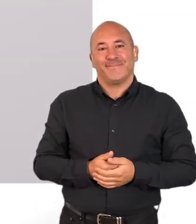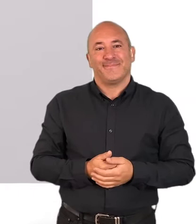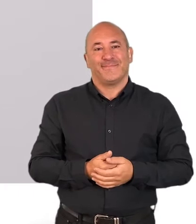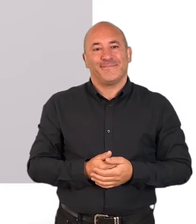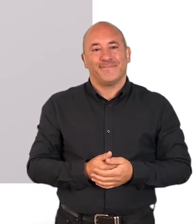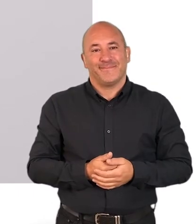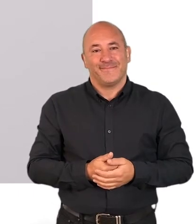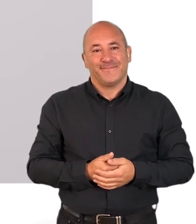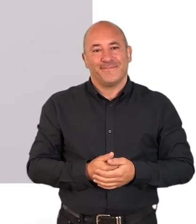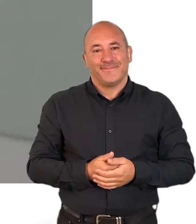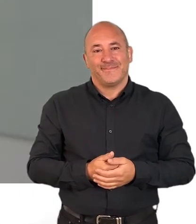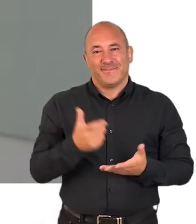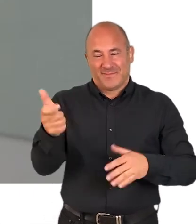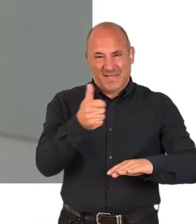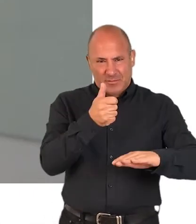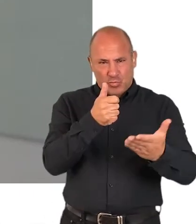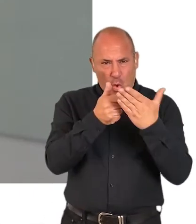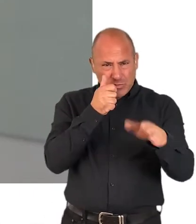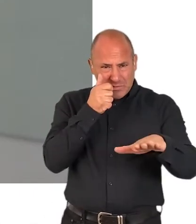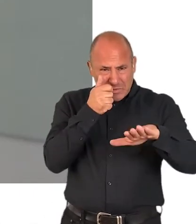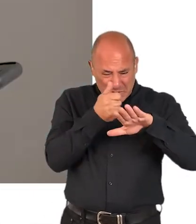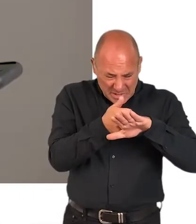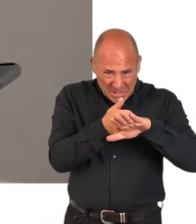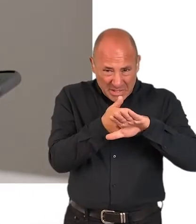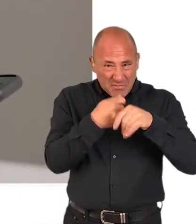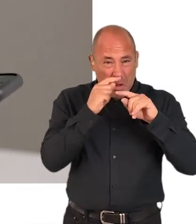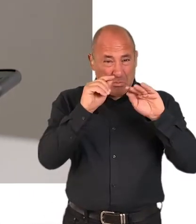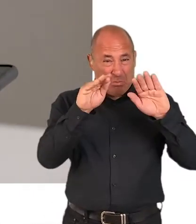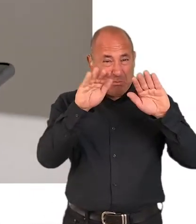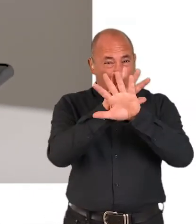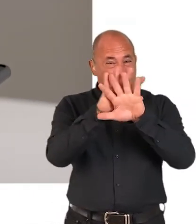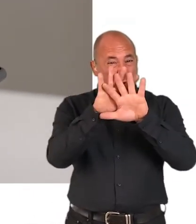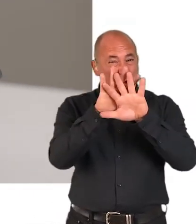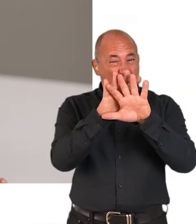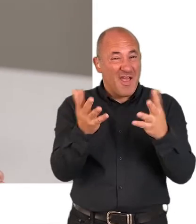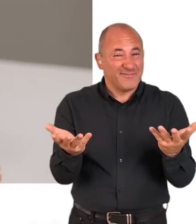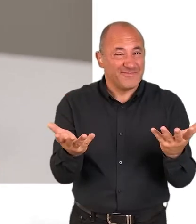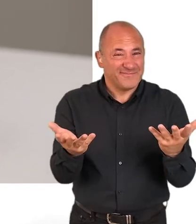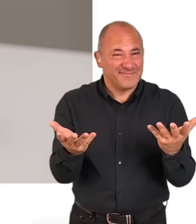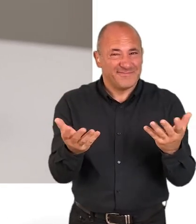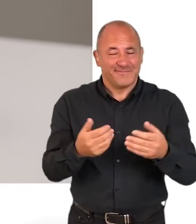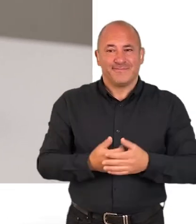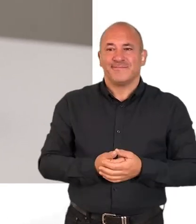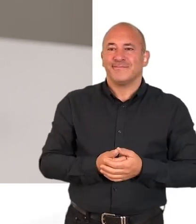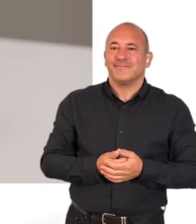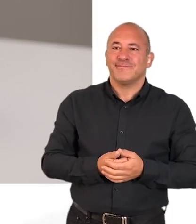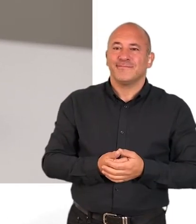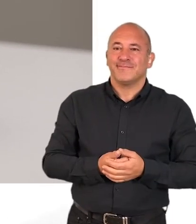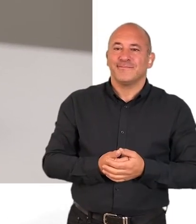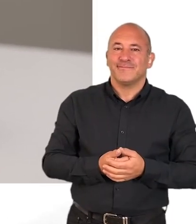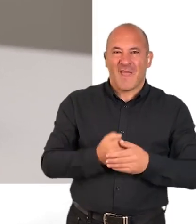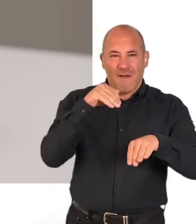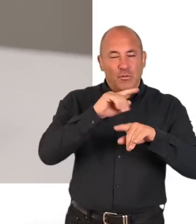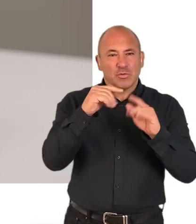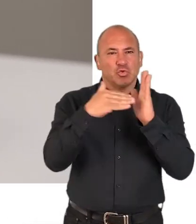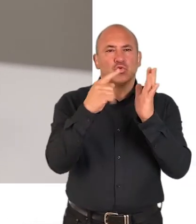you take the photo. If you're holding your camera too close, this will result in a blurred image. Use the